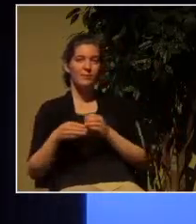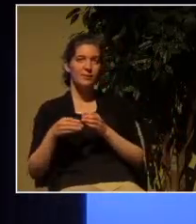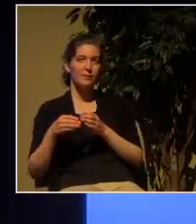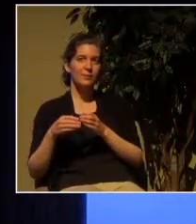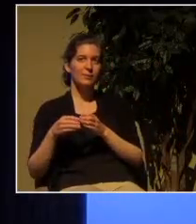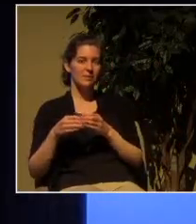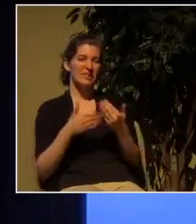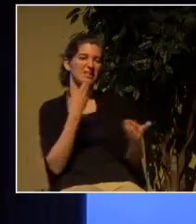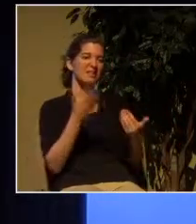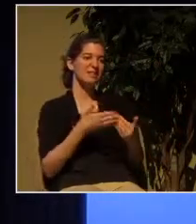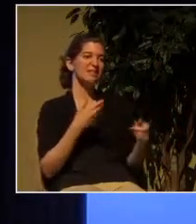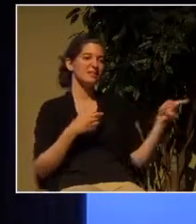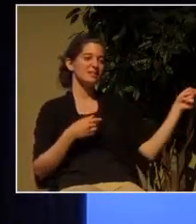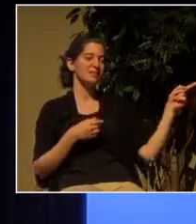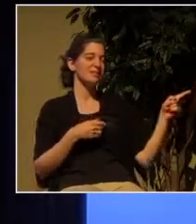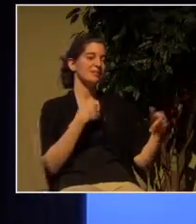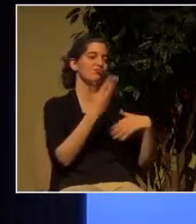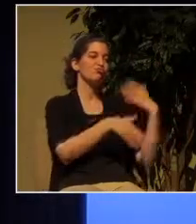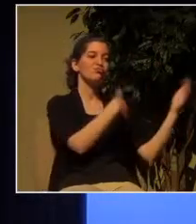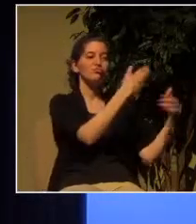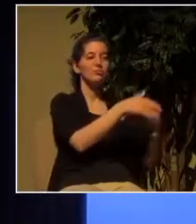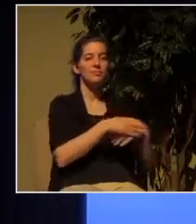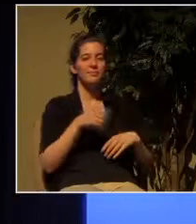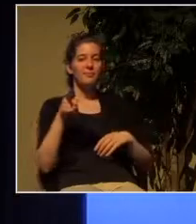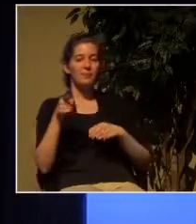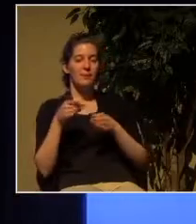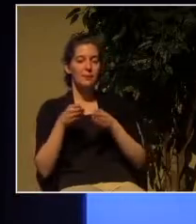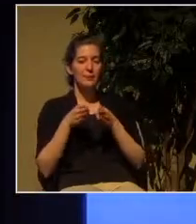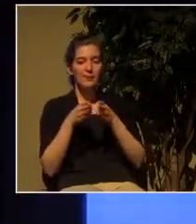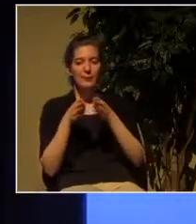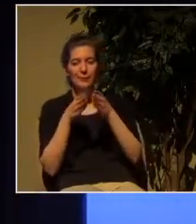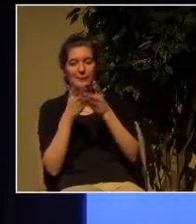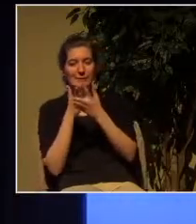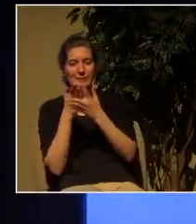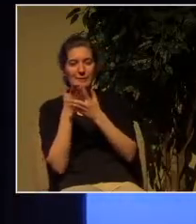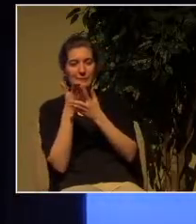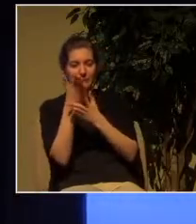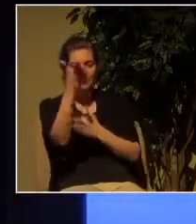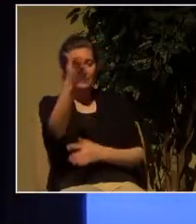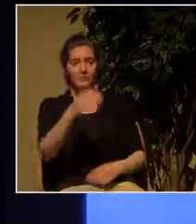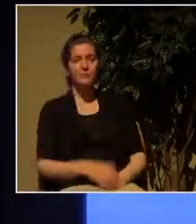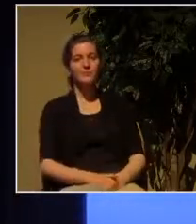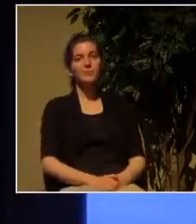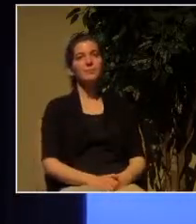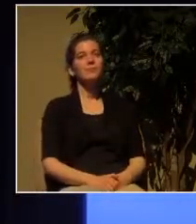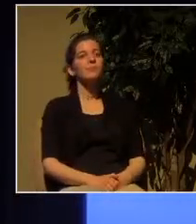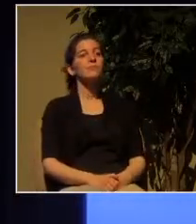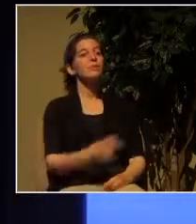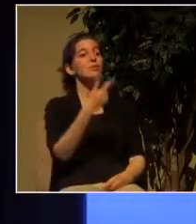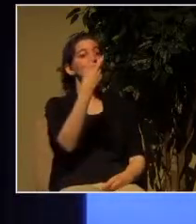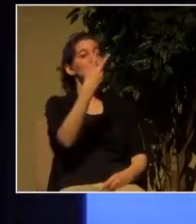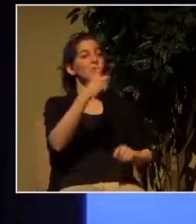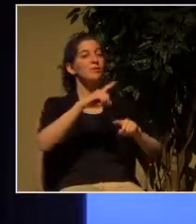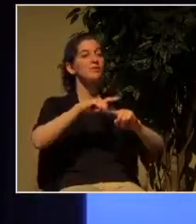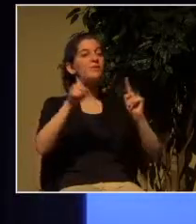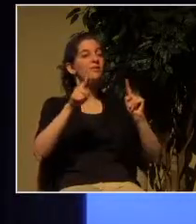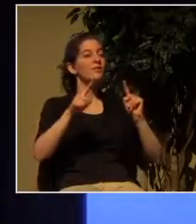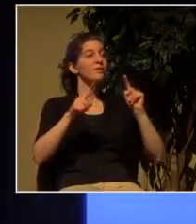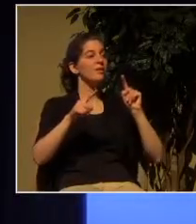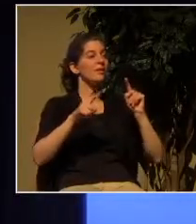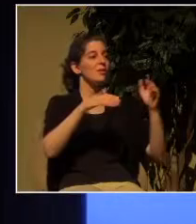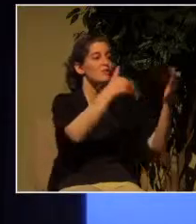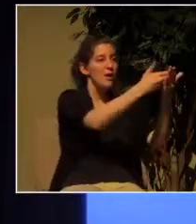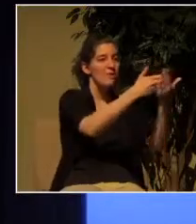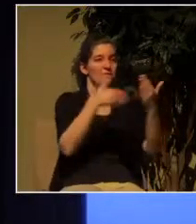that's easy a narrow road that's hard two different destinations the lake of fire